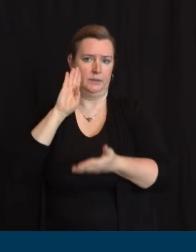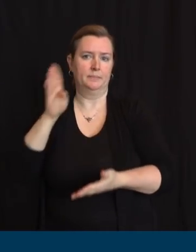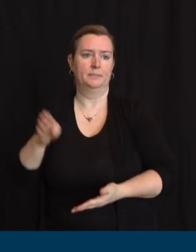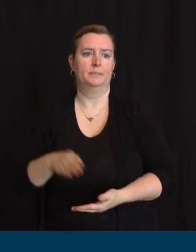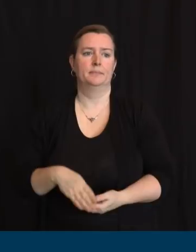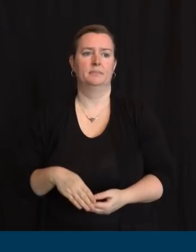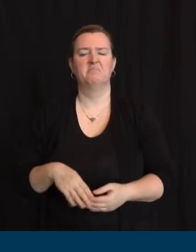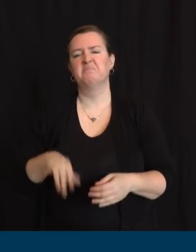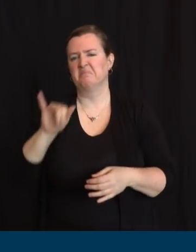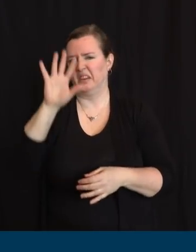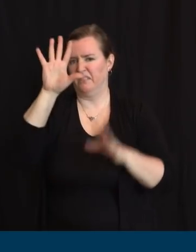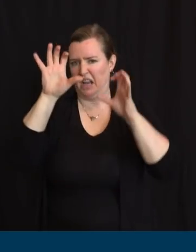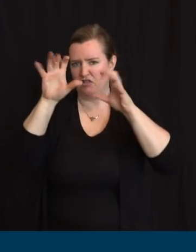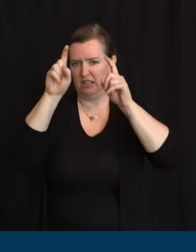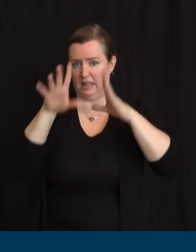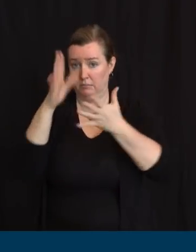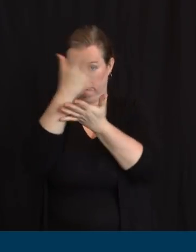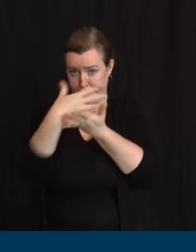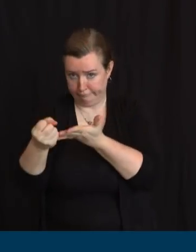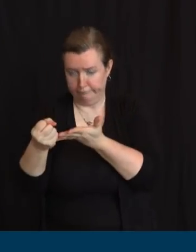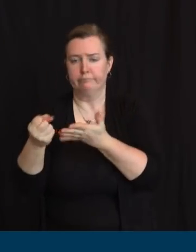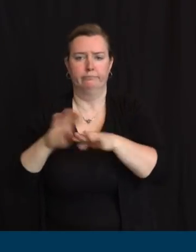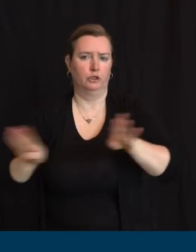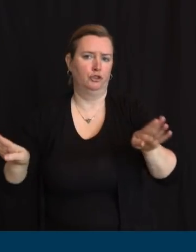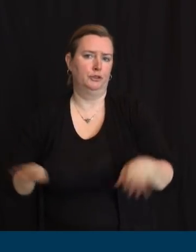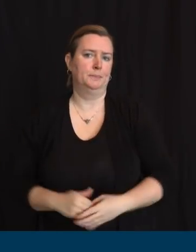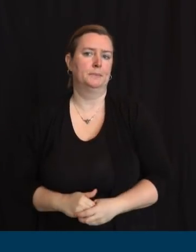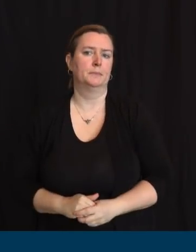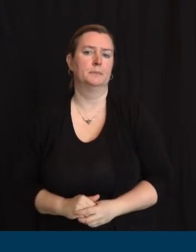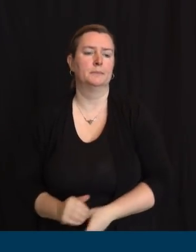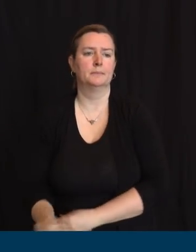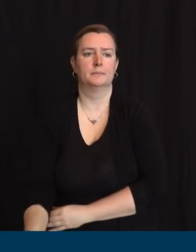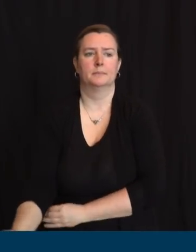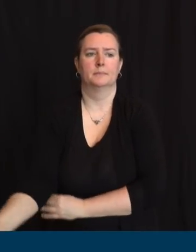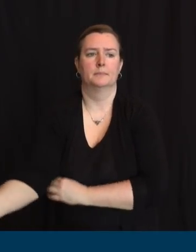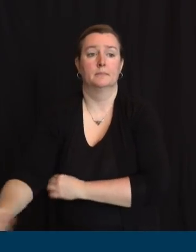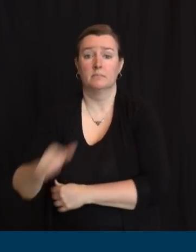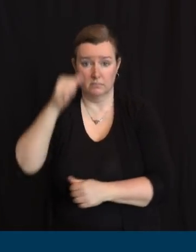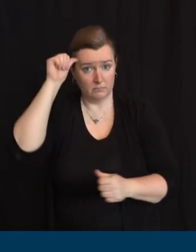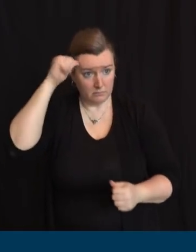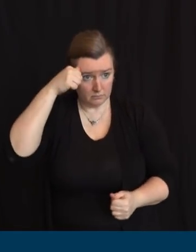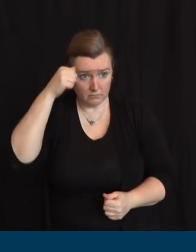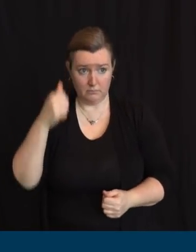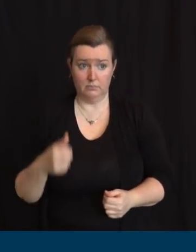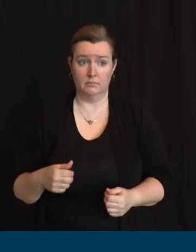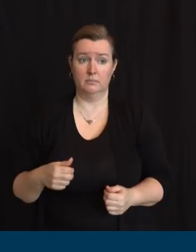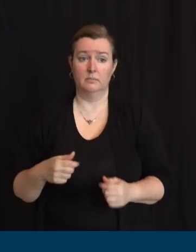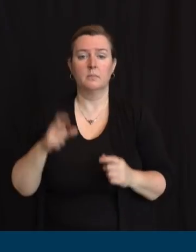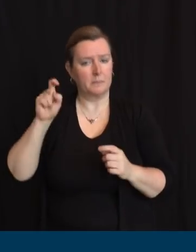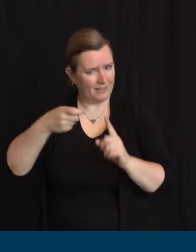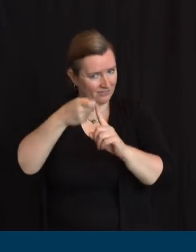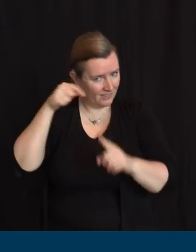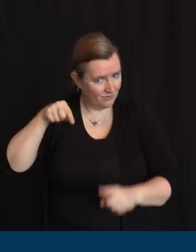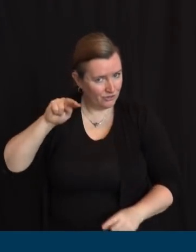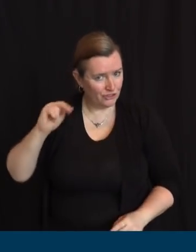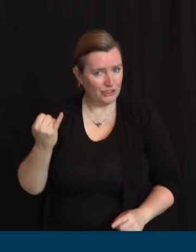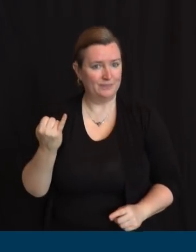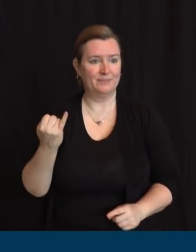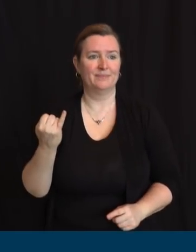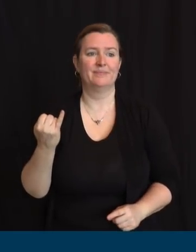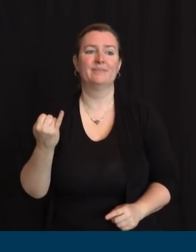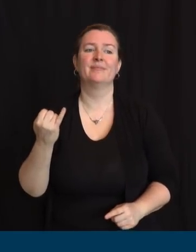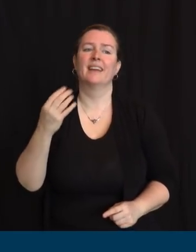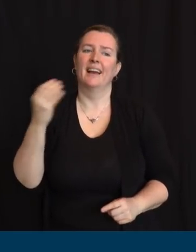maximum of 500 tests. Again, remember that you need to both be a New Jersey resident, and you have to have symptoms